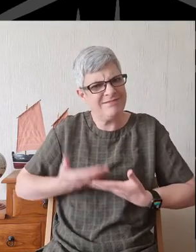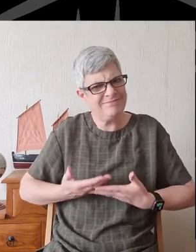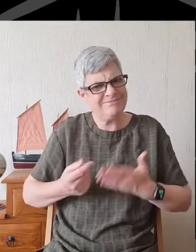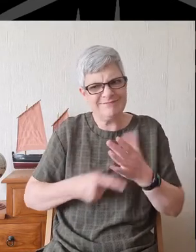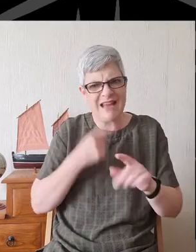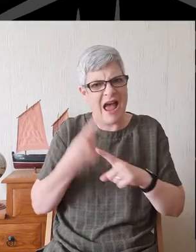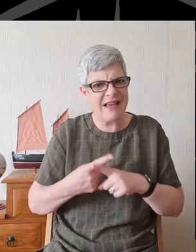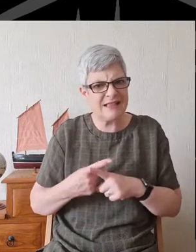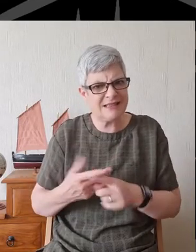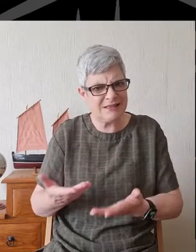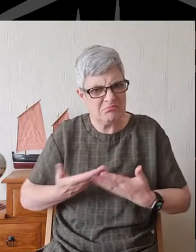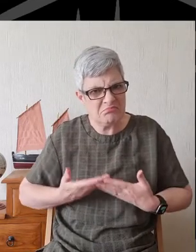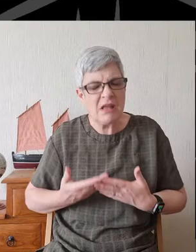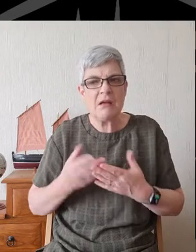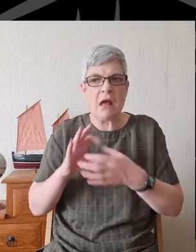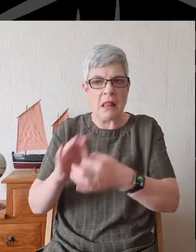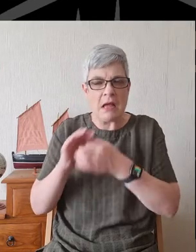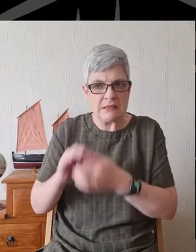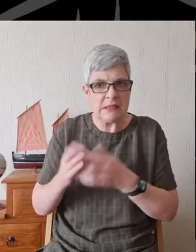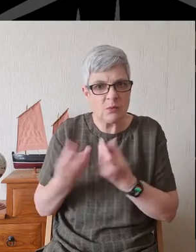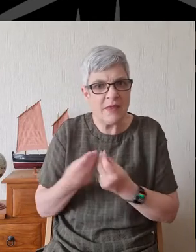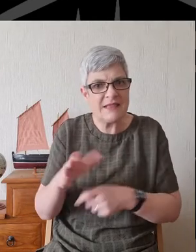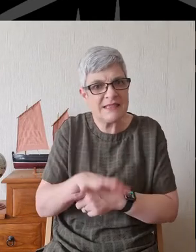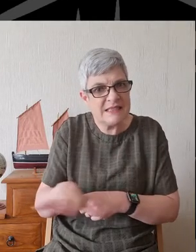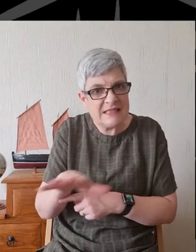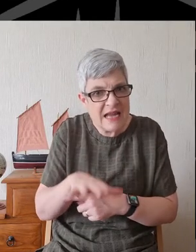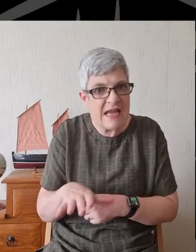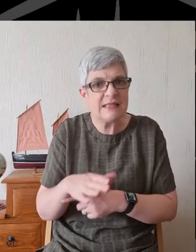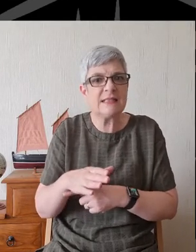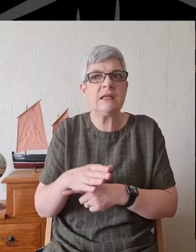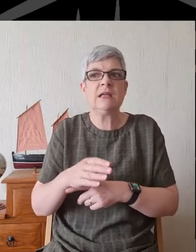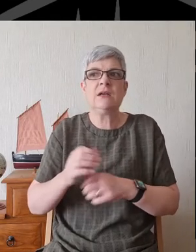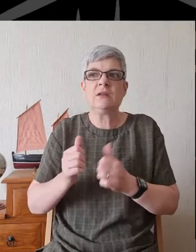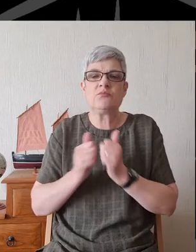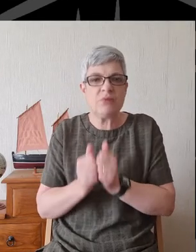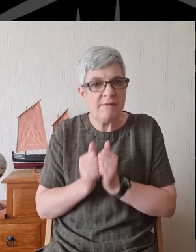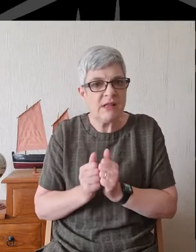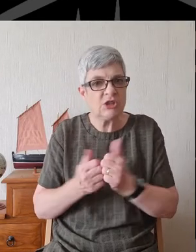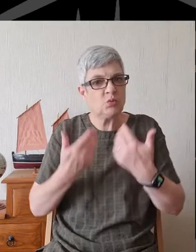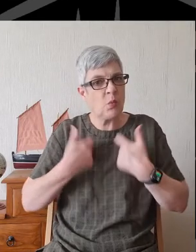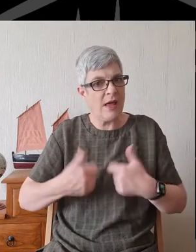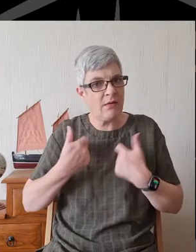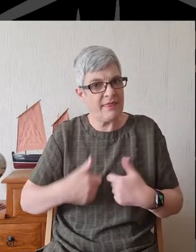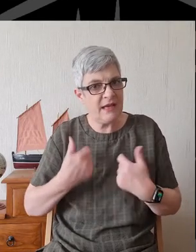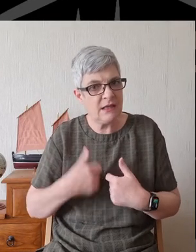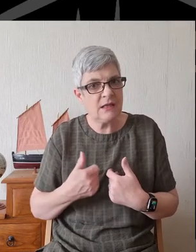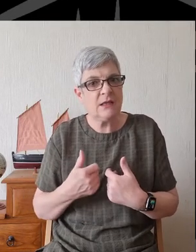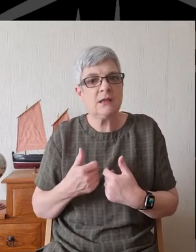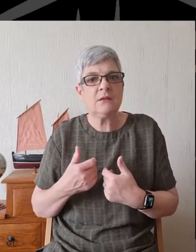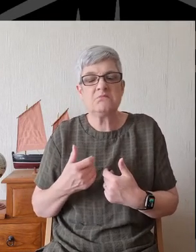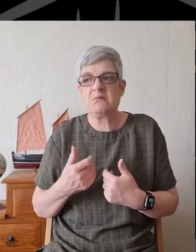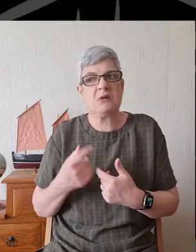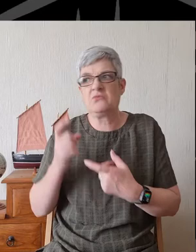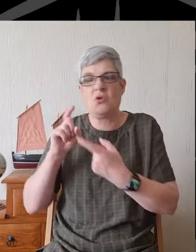alliances with the state or with the privileged and the wealthy rather than relying on God.